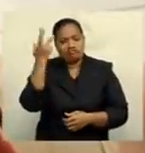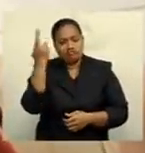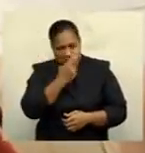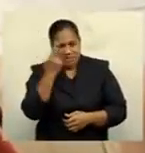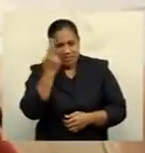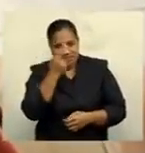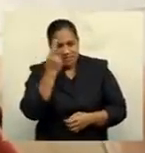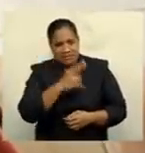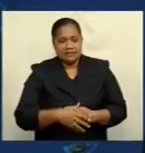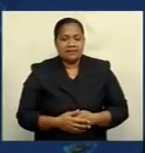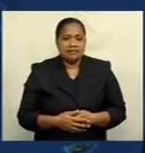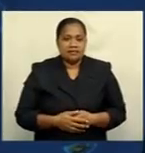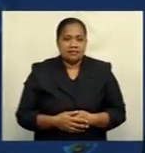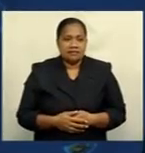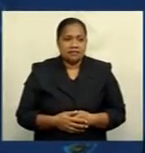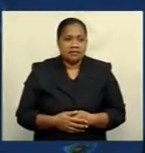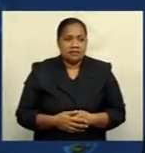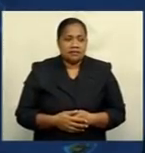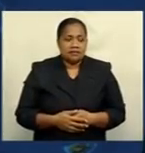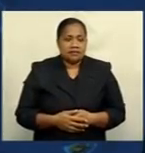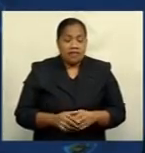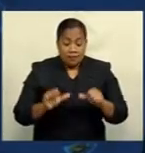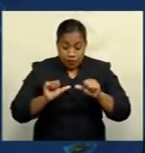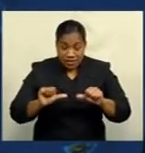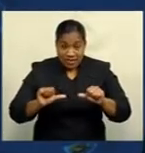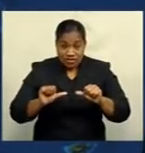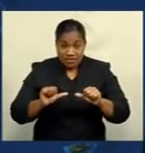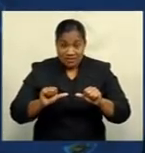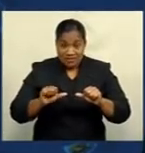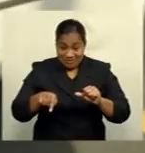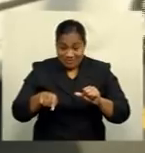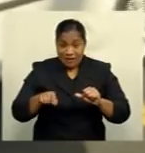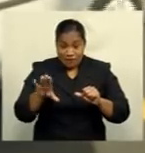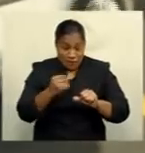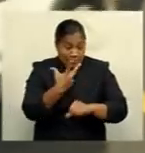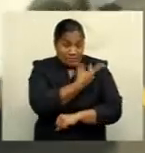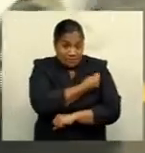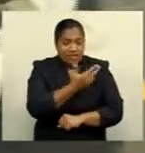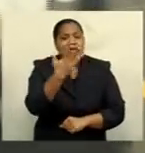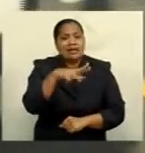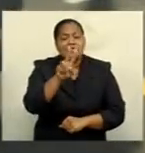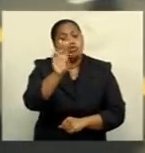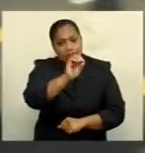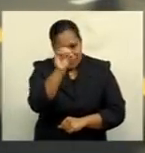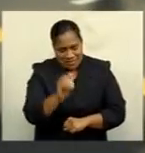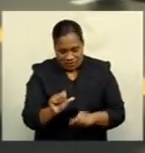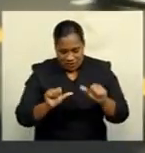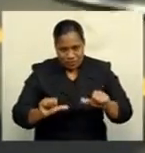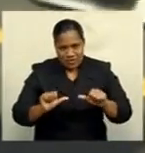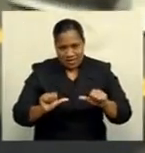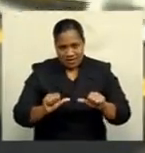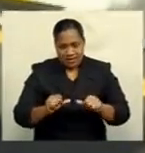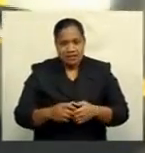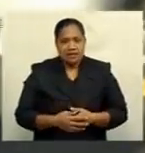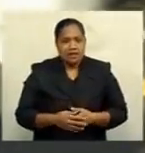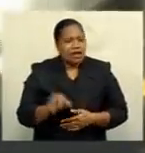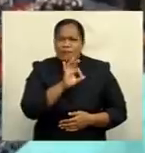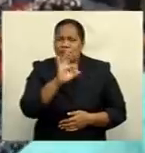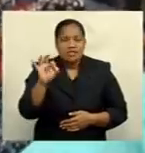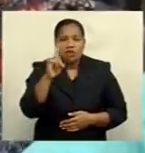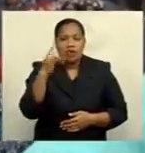protection rate is 92%. And, of course, 92% is not 100%.